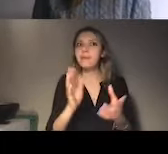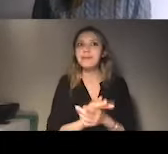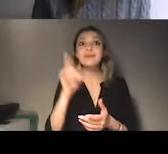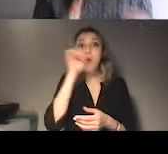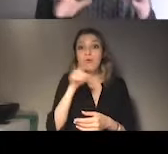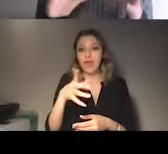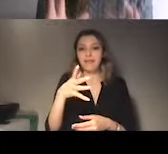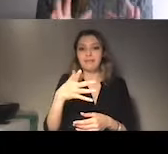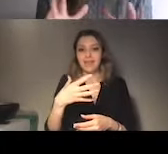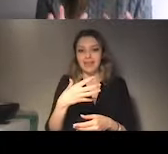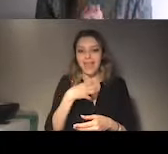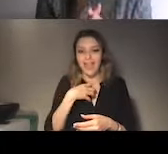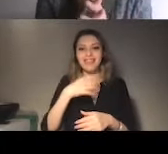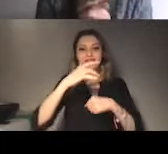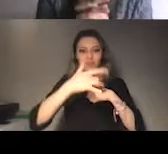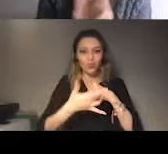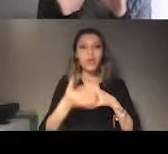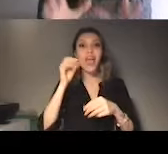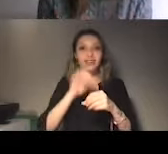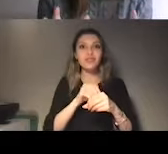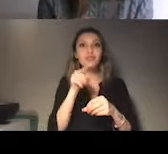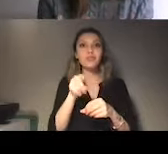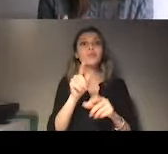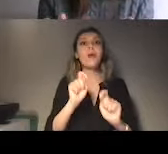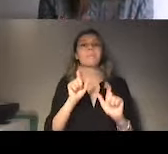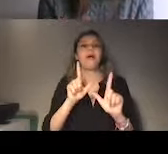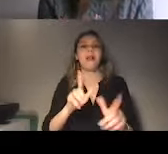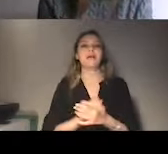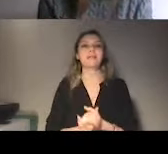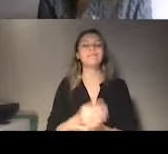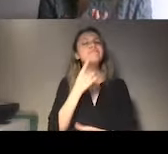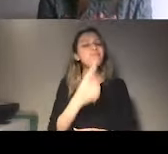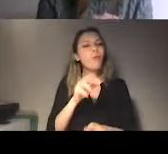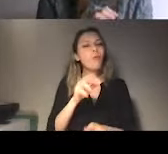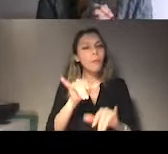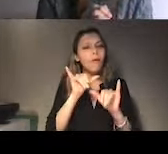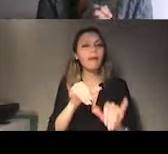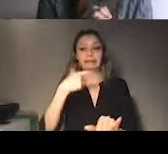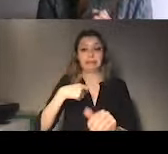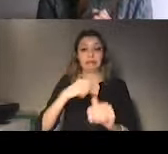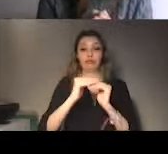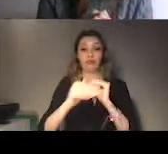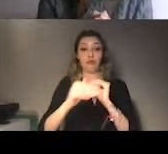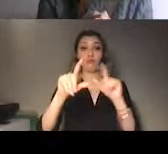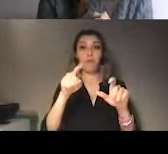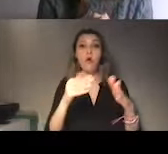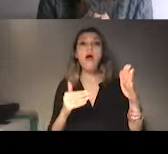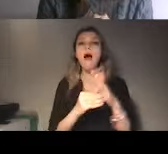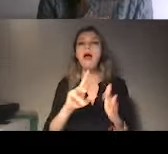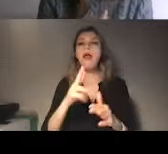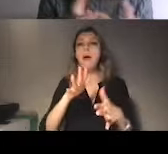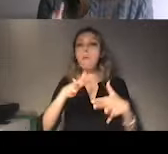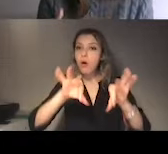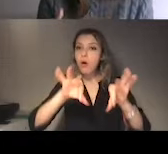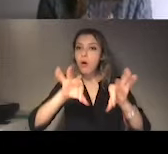As I said, the US civil society organizations can conduct this work. And one, let's say,